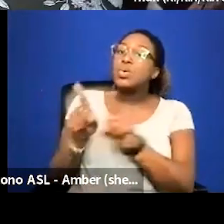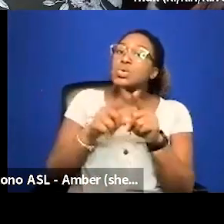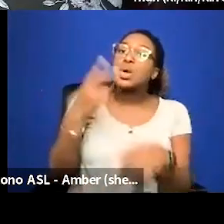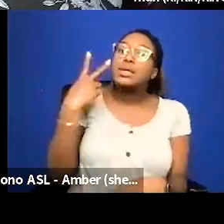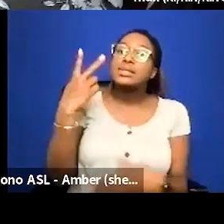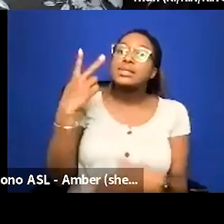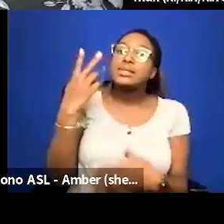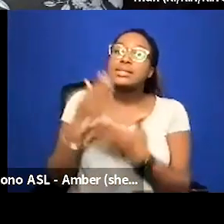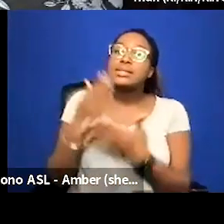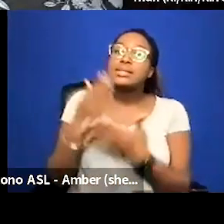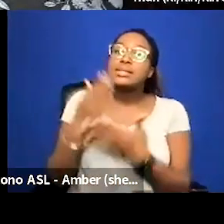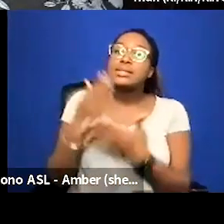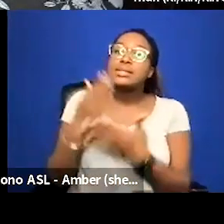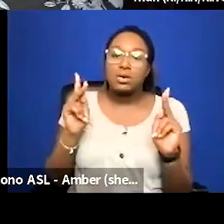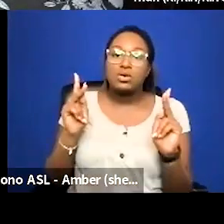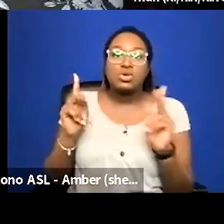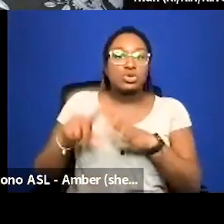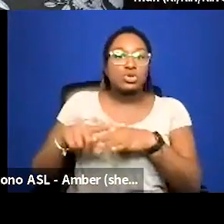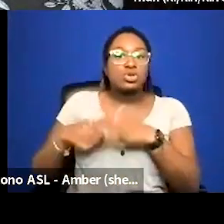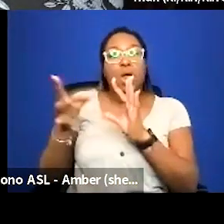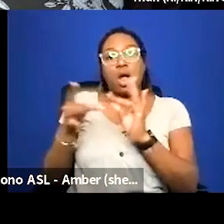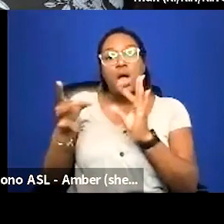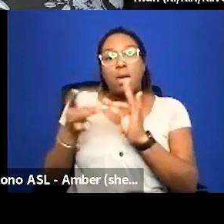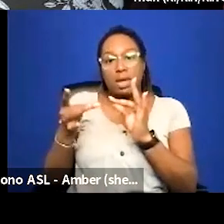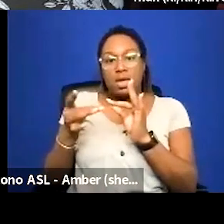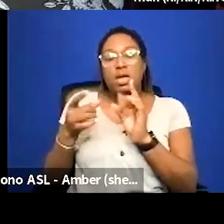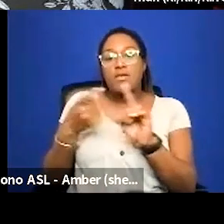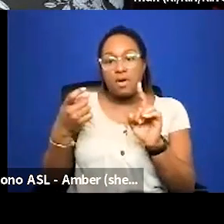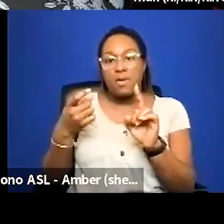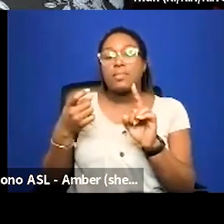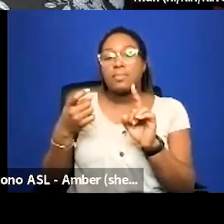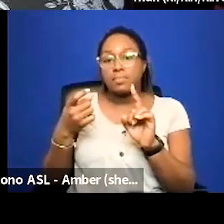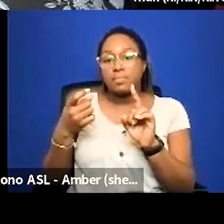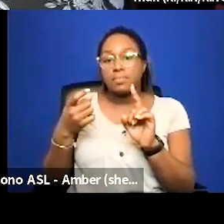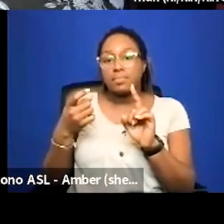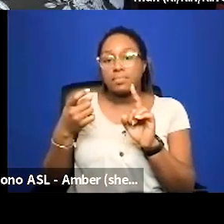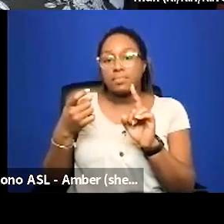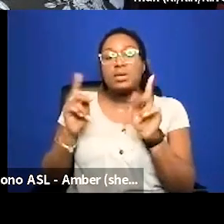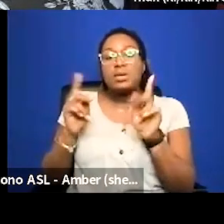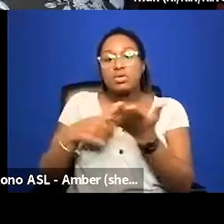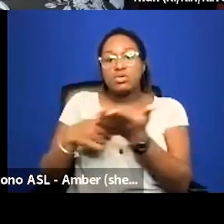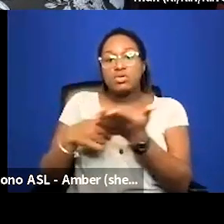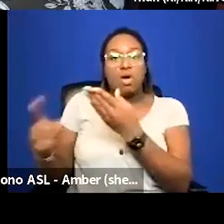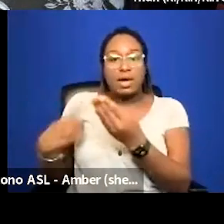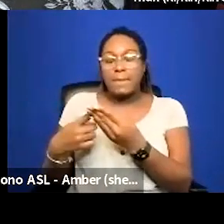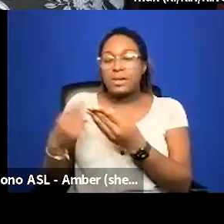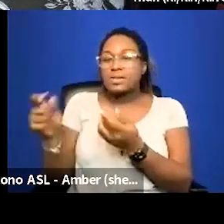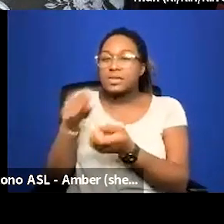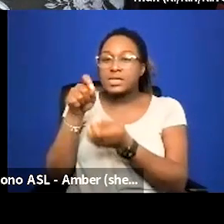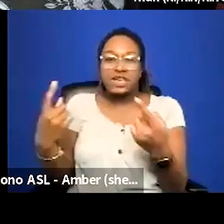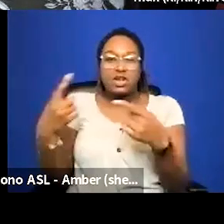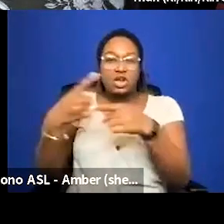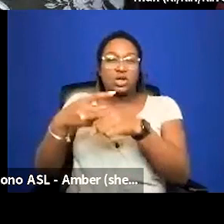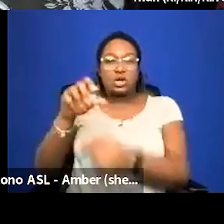folks um it looks like it started with a comment from shiloh um there's some folks talking about the the particular intersection of being super fat